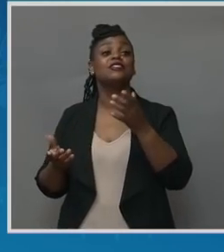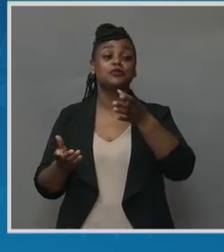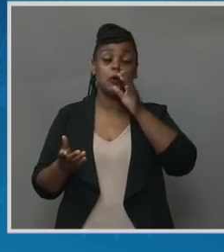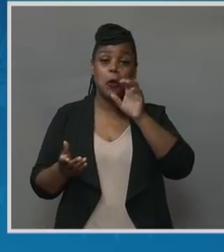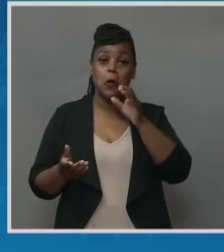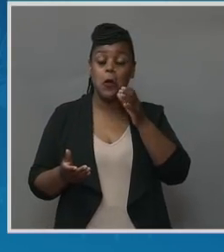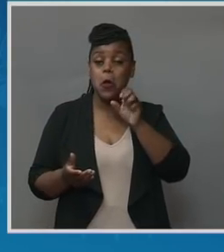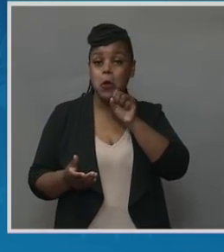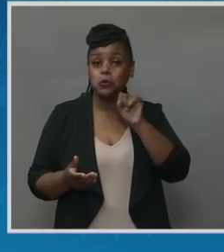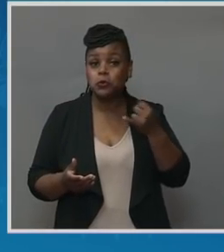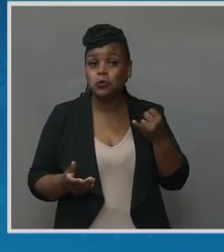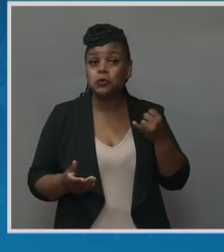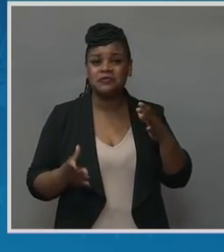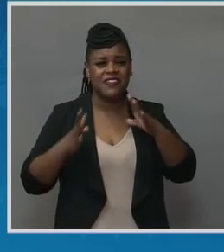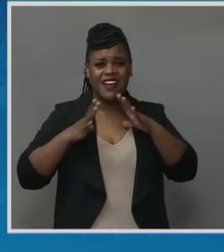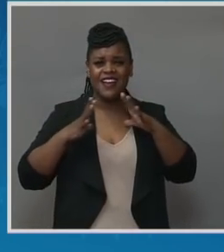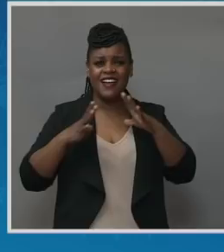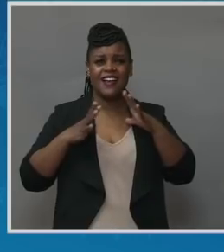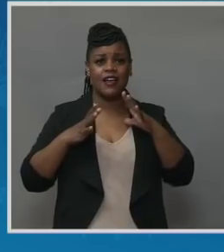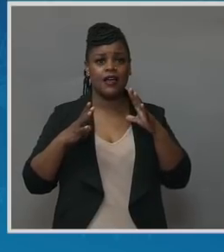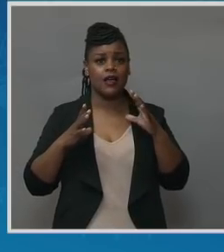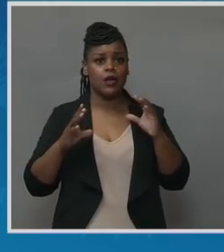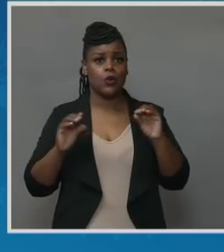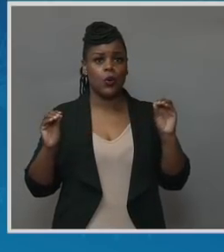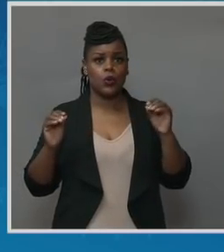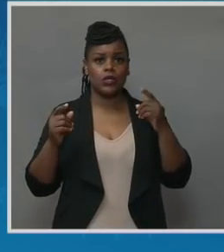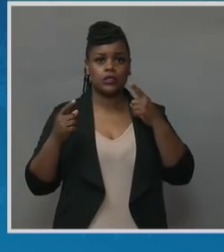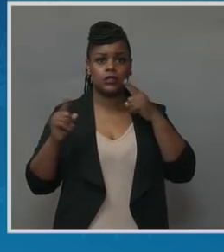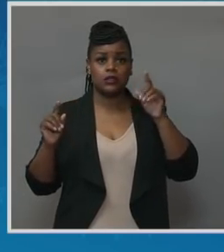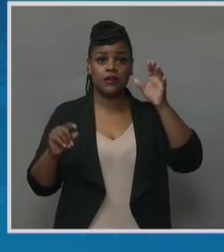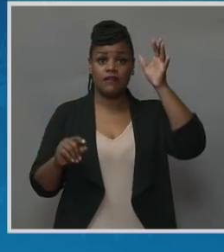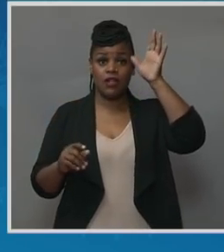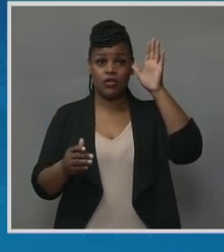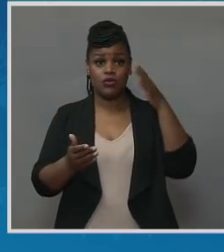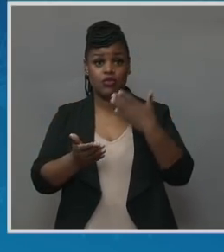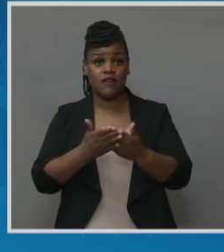With no success, when daddy got home, we went to the hospital.